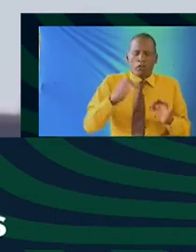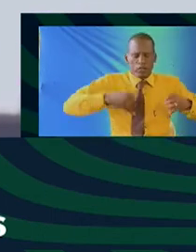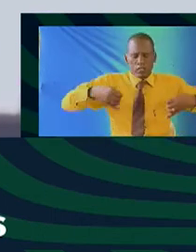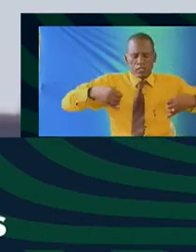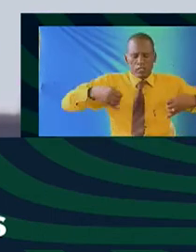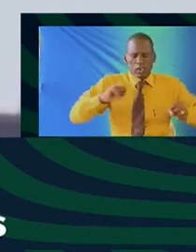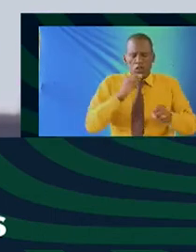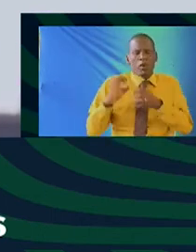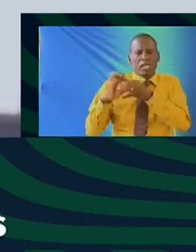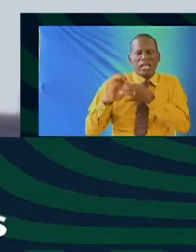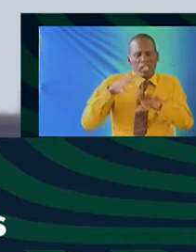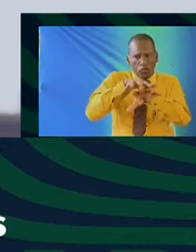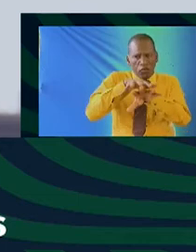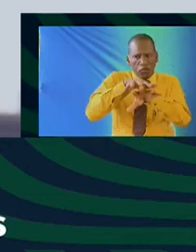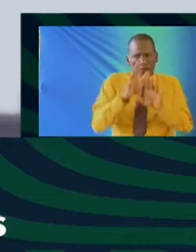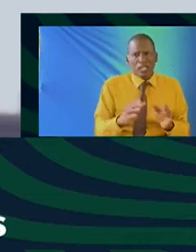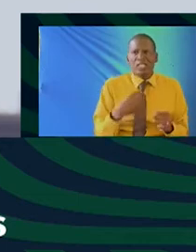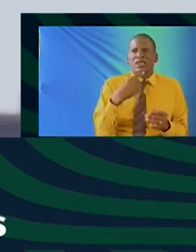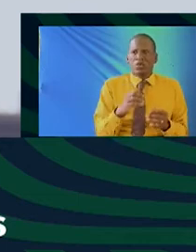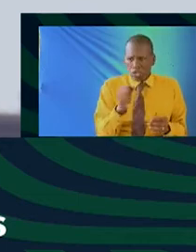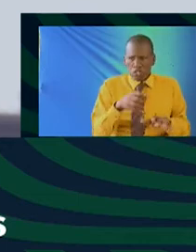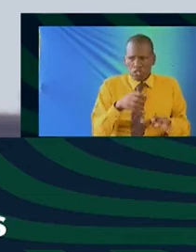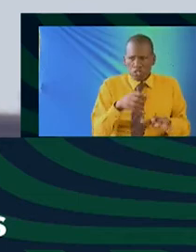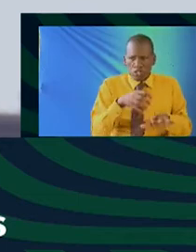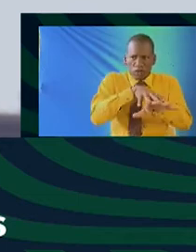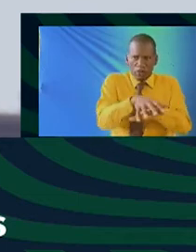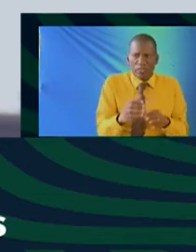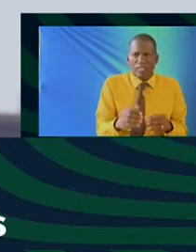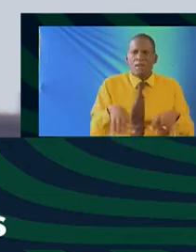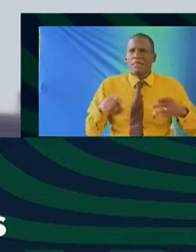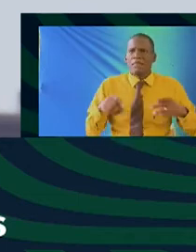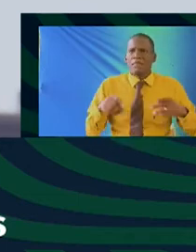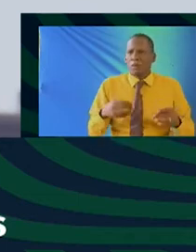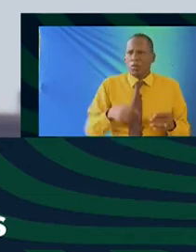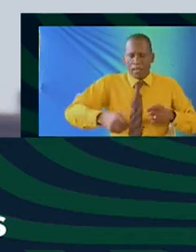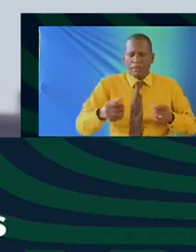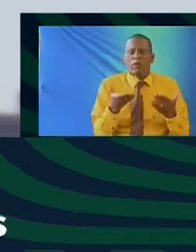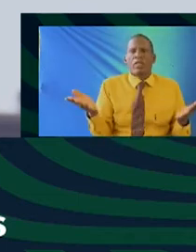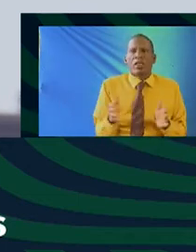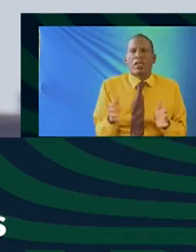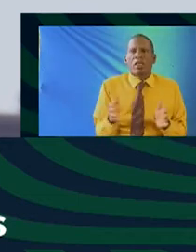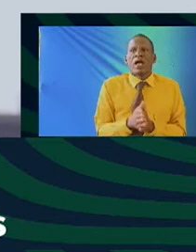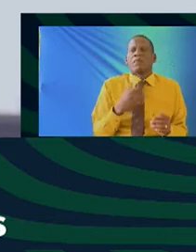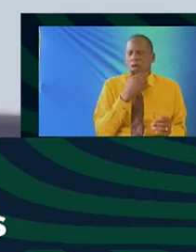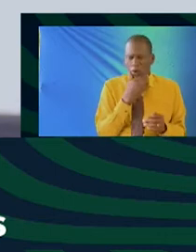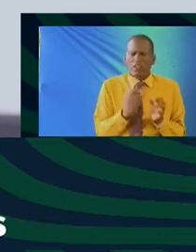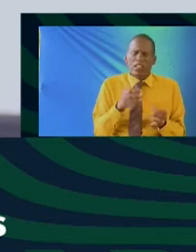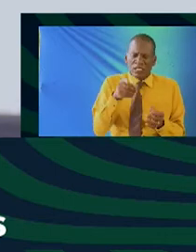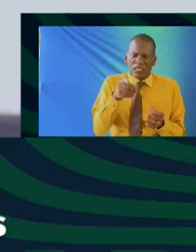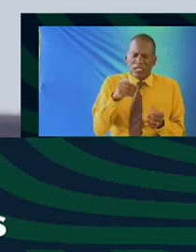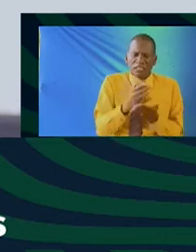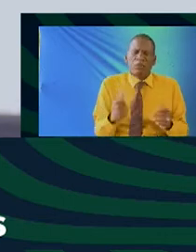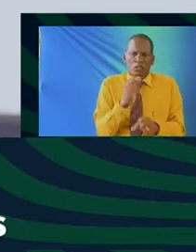working with cultural influencers I mean you've just said we're in the age of influencing it's young people who are buying your products and I was just wondering if that's